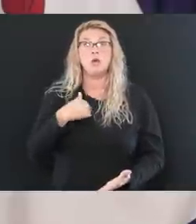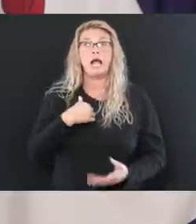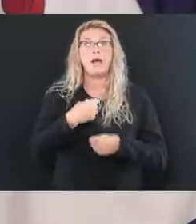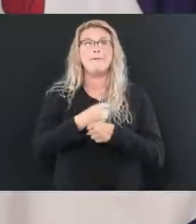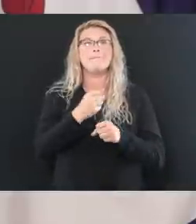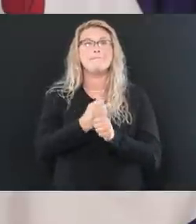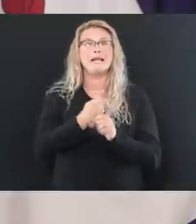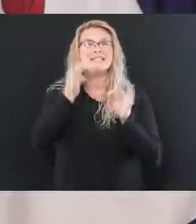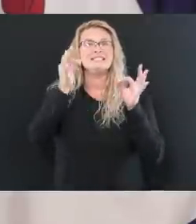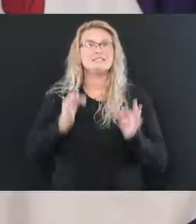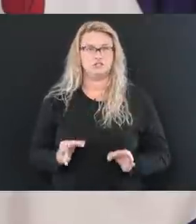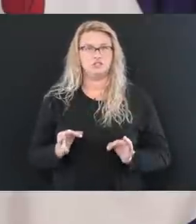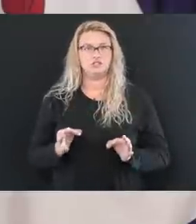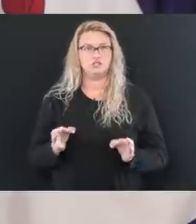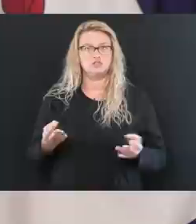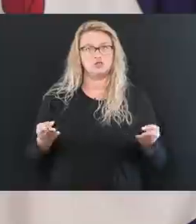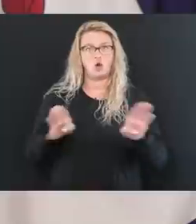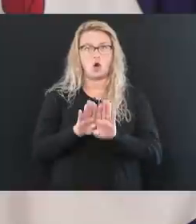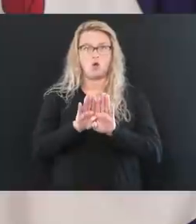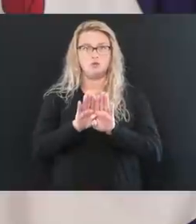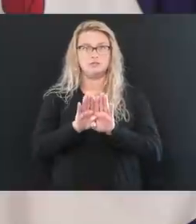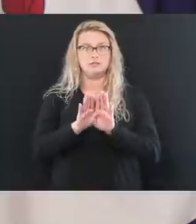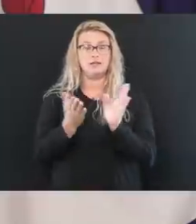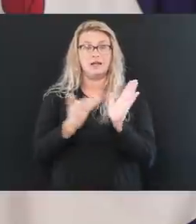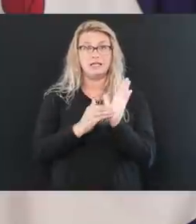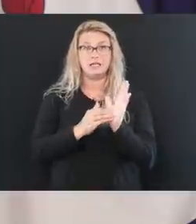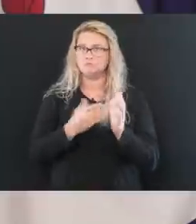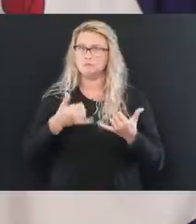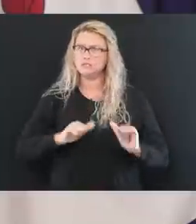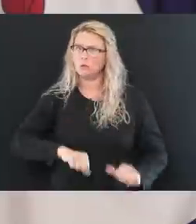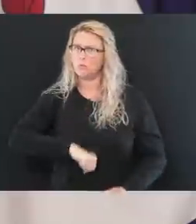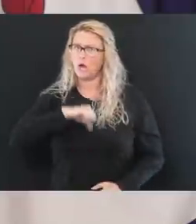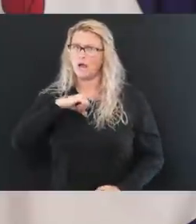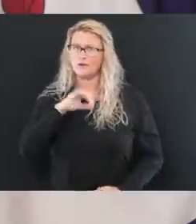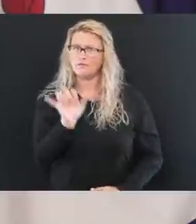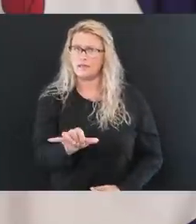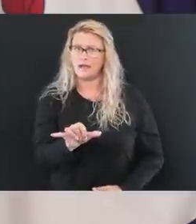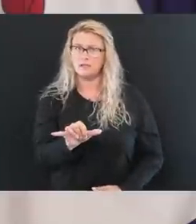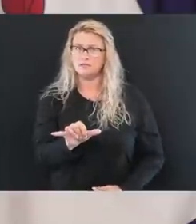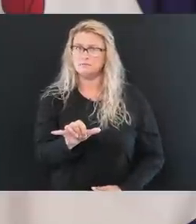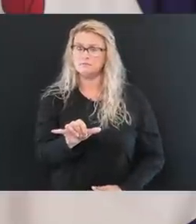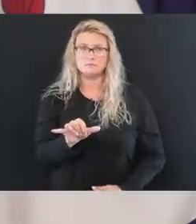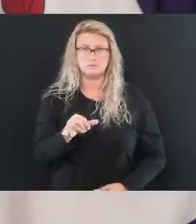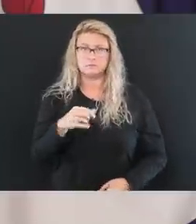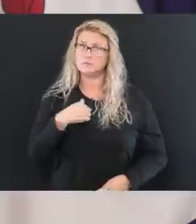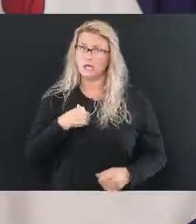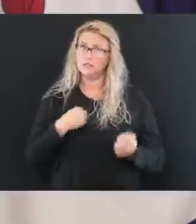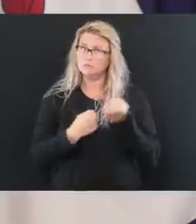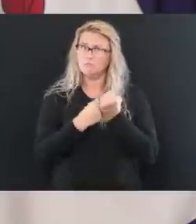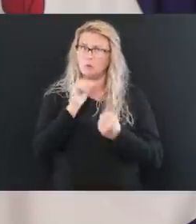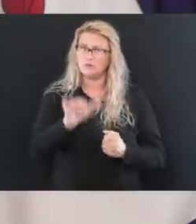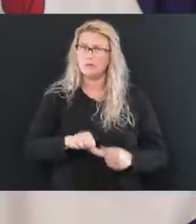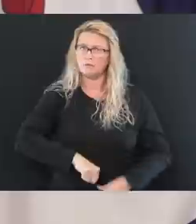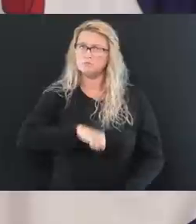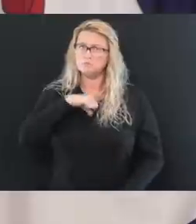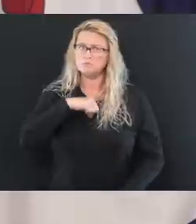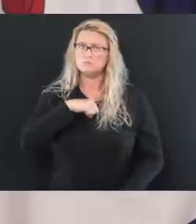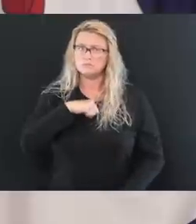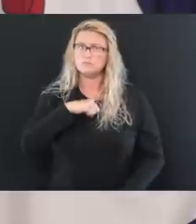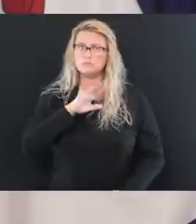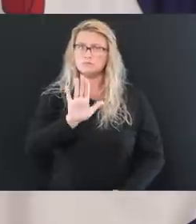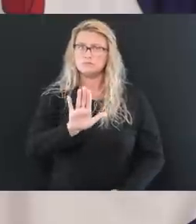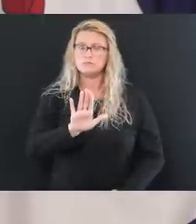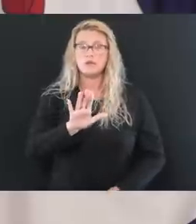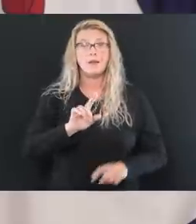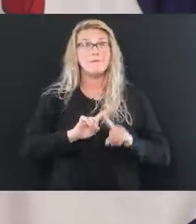decision to shut back down. And I'm proud of that decision. And I'm not backing up on that decision in any way. Now, I'm really, really